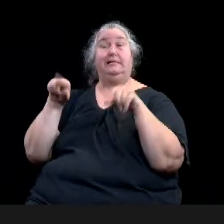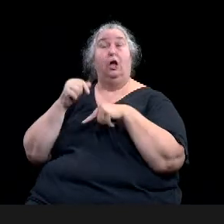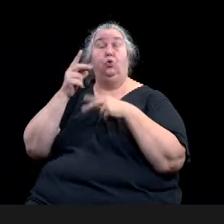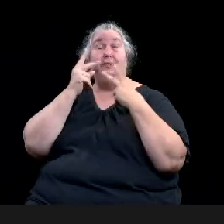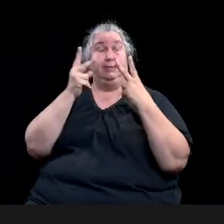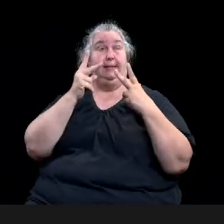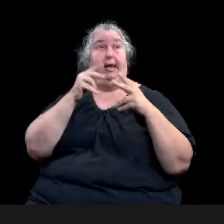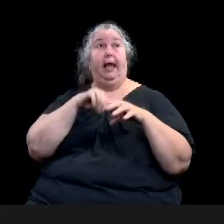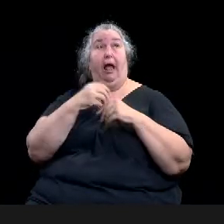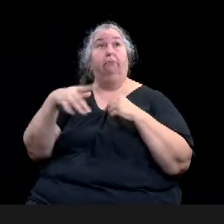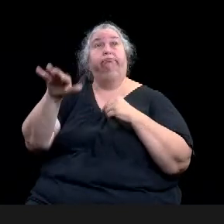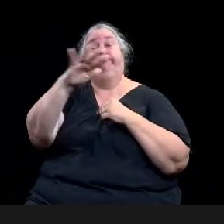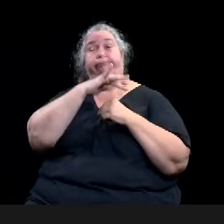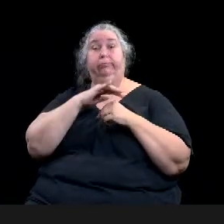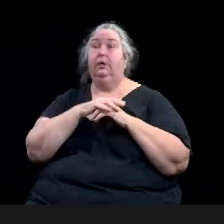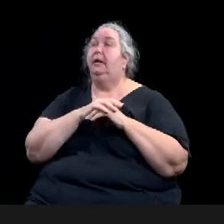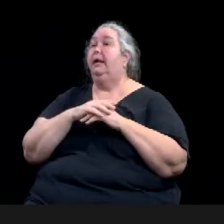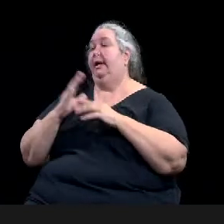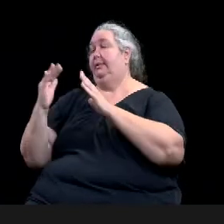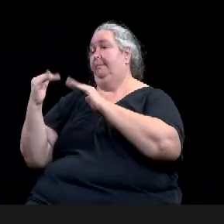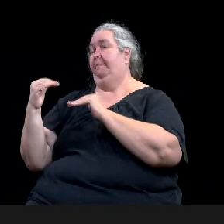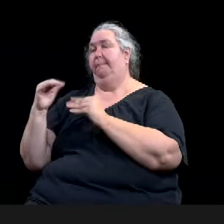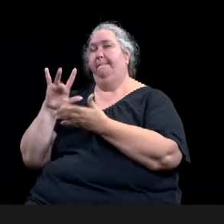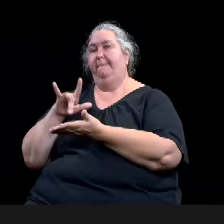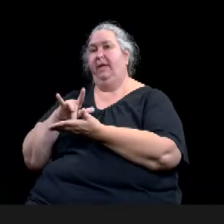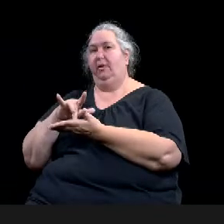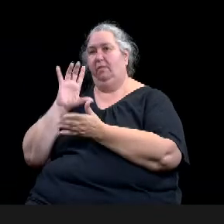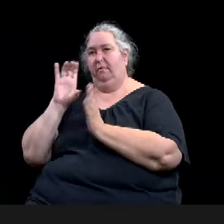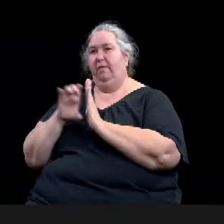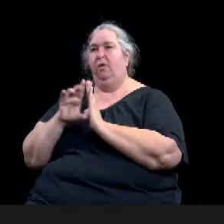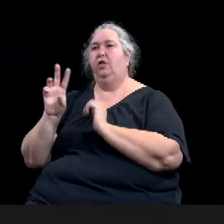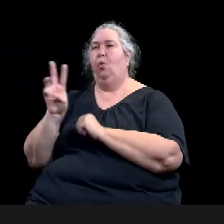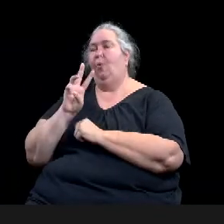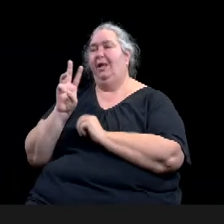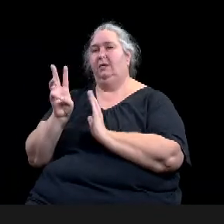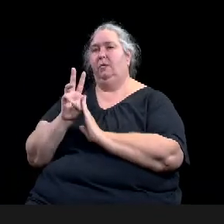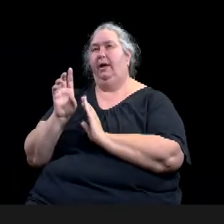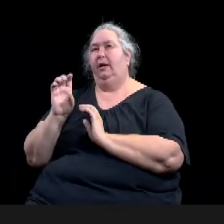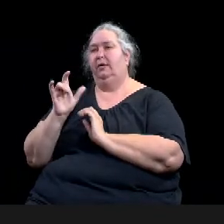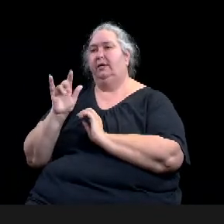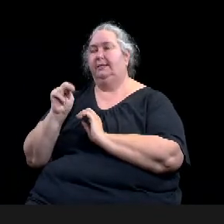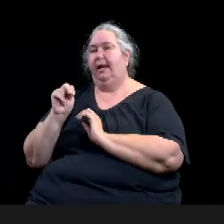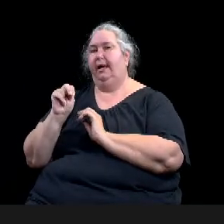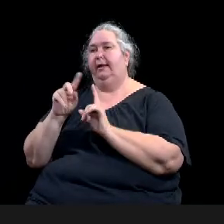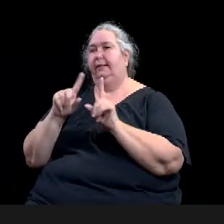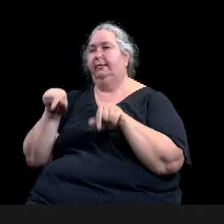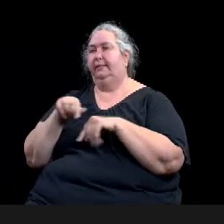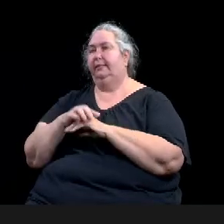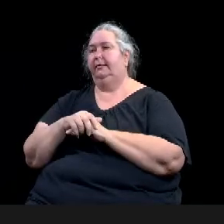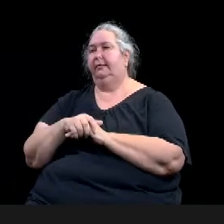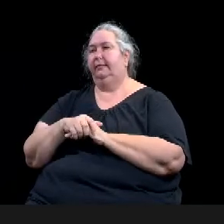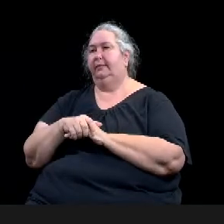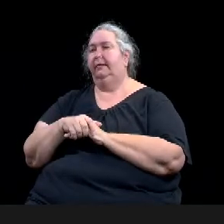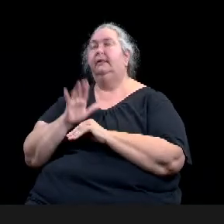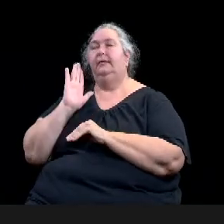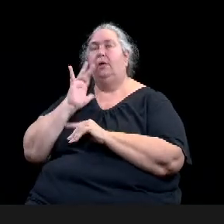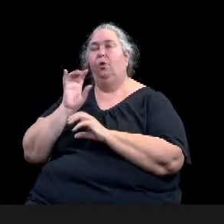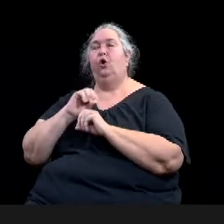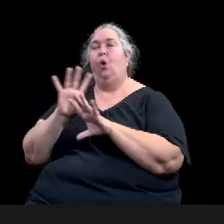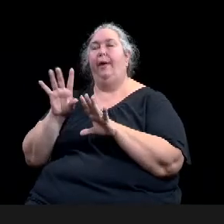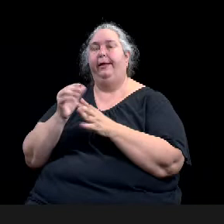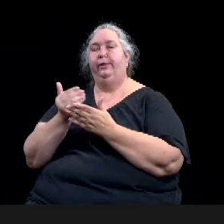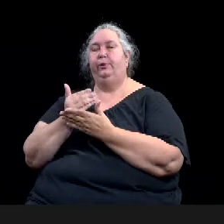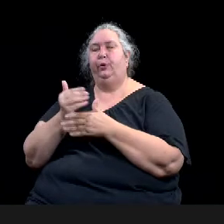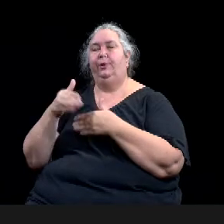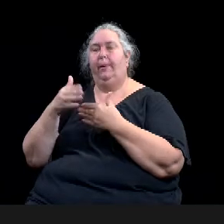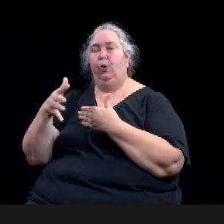in the neighborhood. Um, they have the opportunity to either create those if they don't have them already, or maybe update them if they would like to